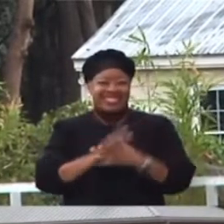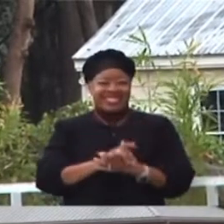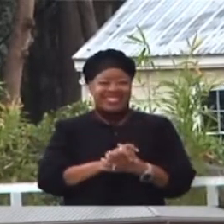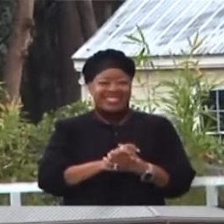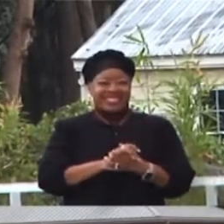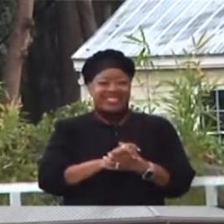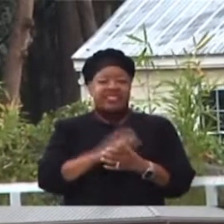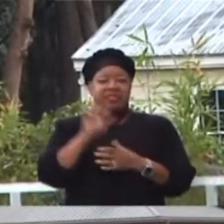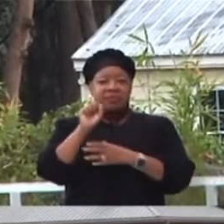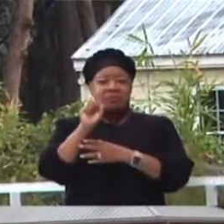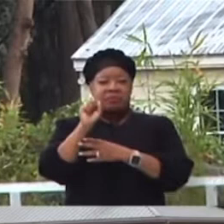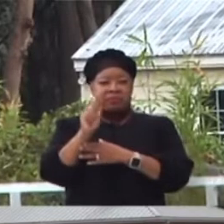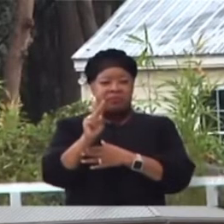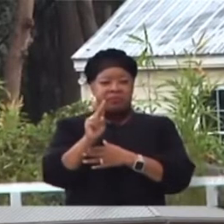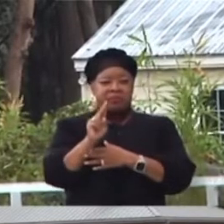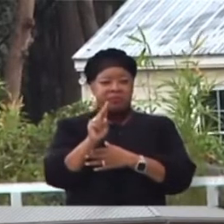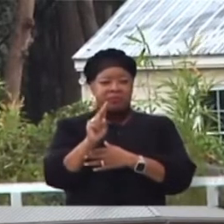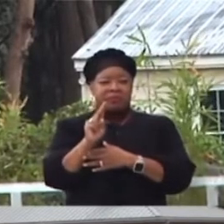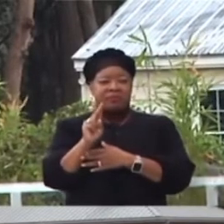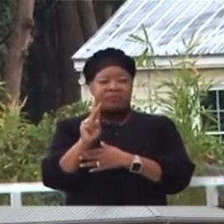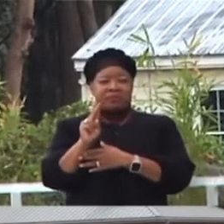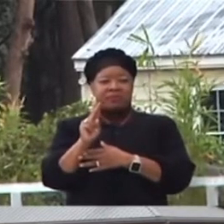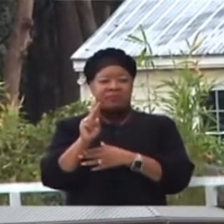Savannah State University.